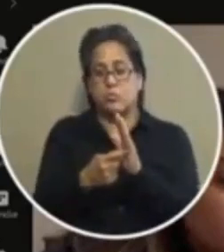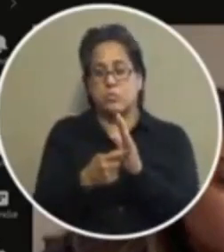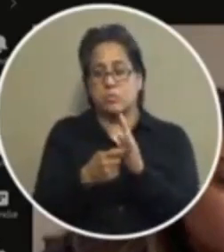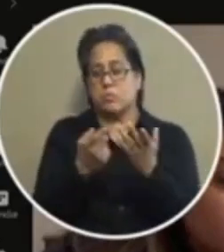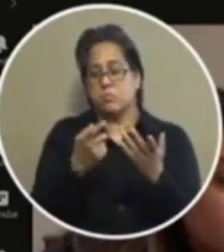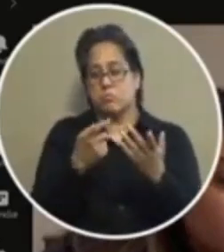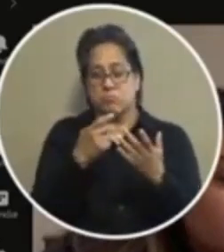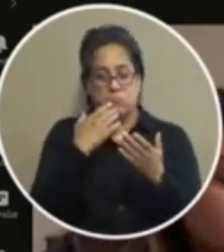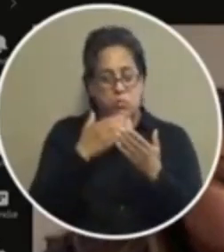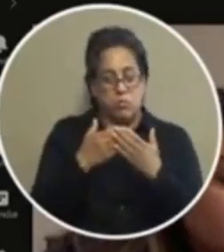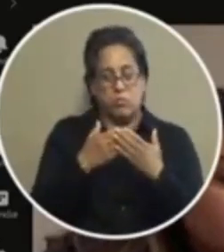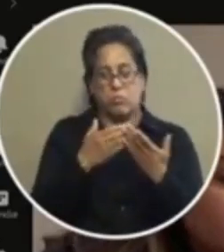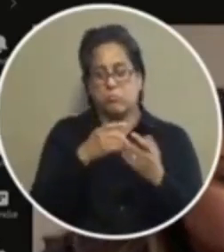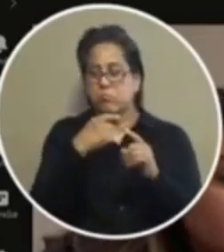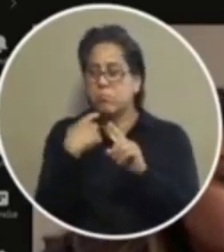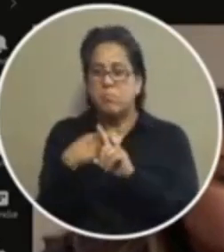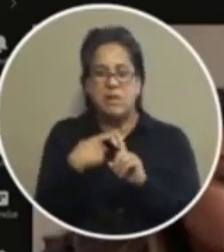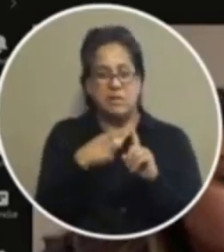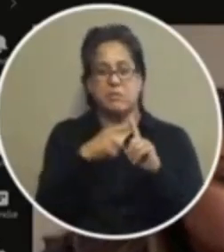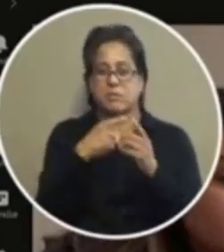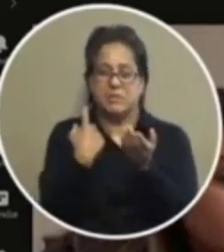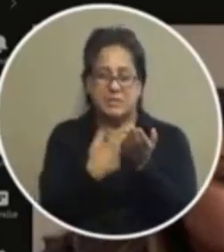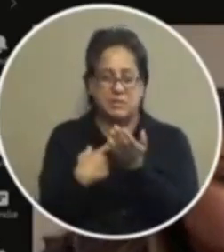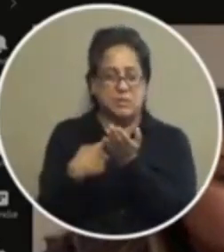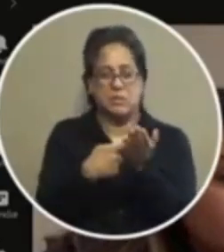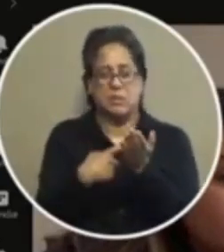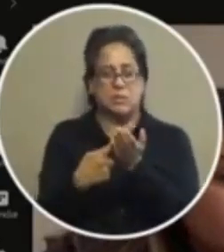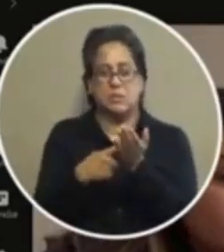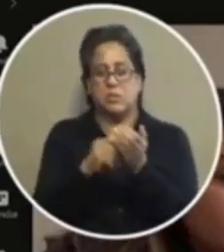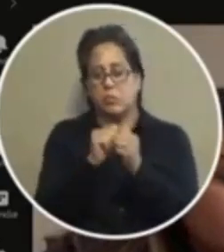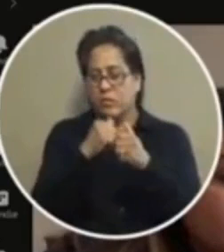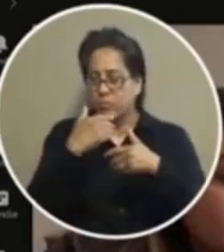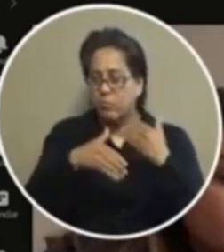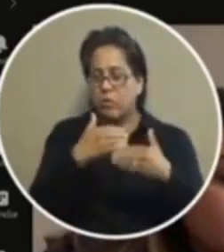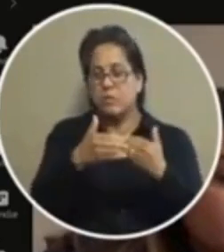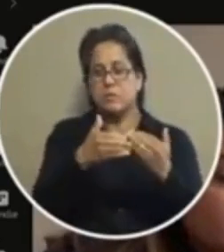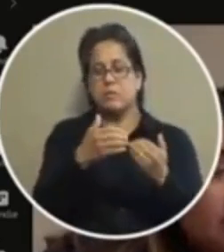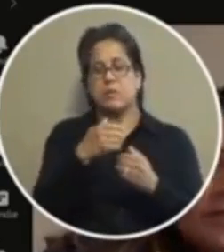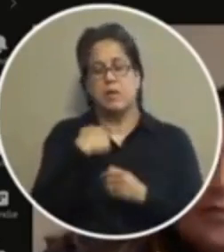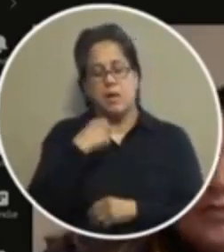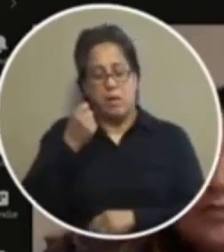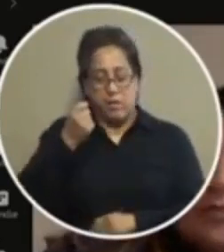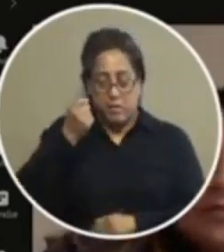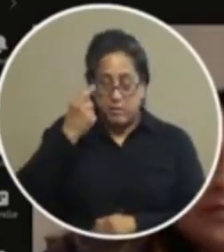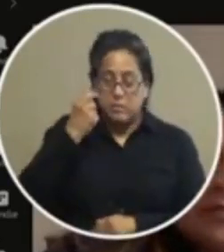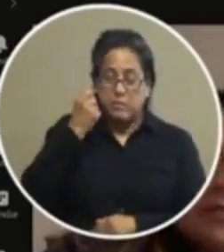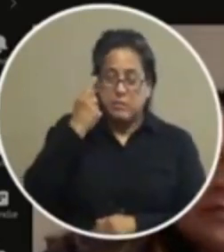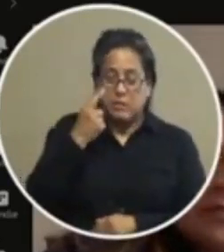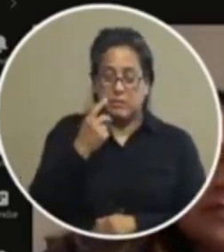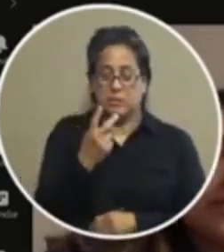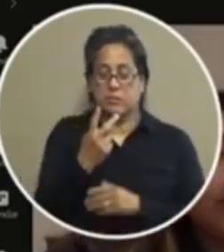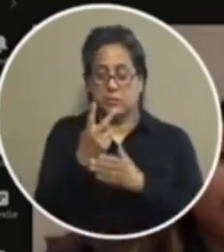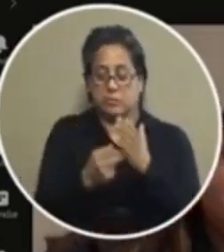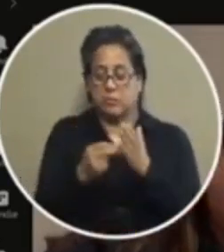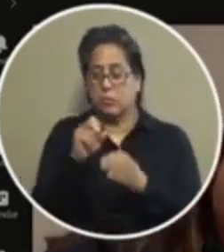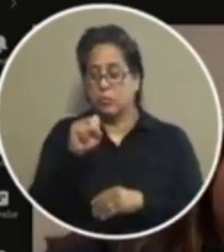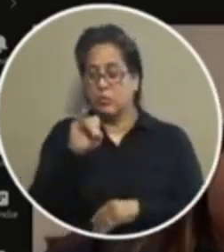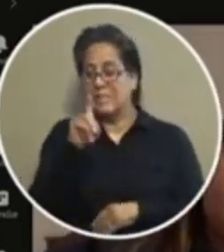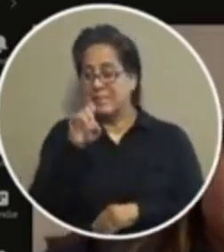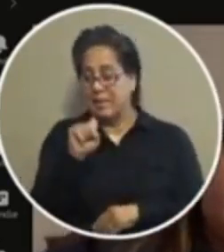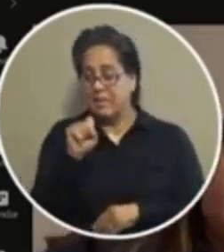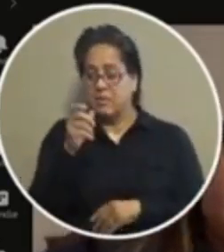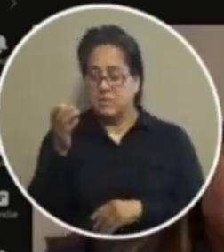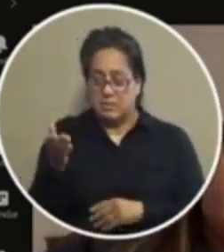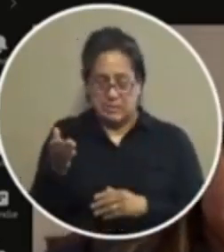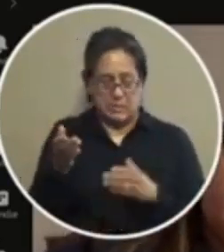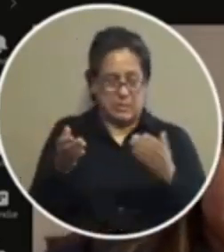a healthy discussion uh with the stakeholders in the process of doing this i do understand the the two sides of the issue and